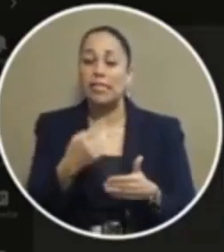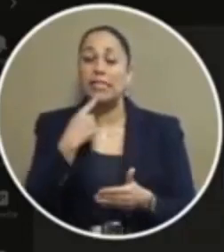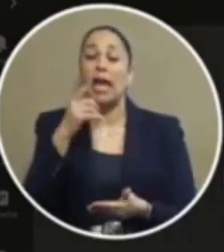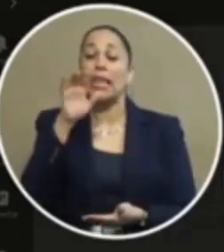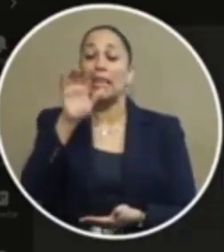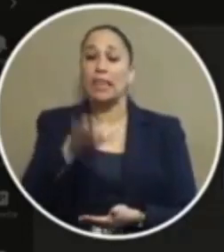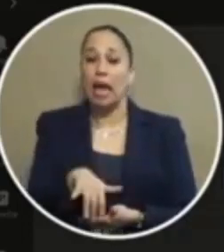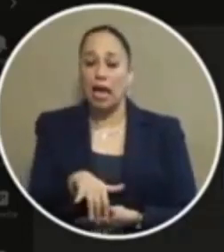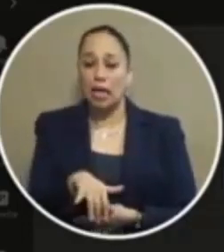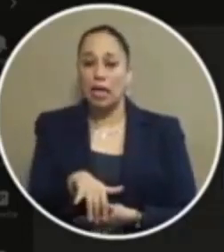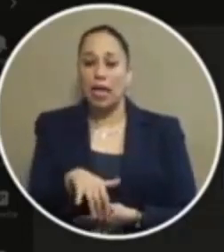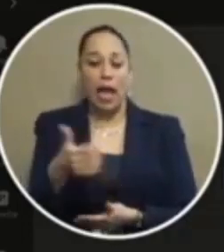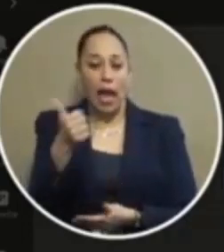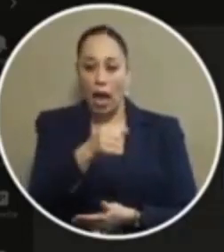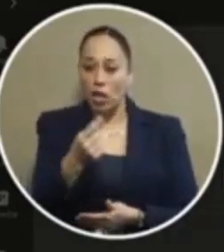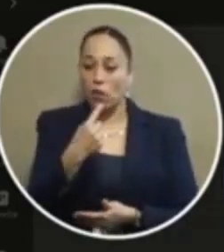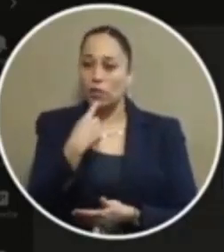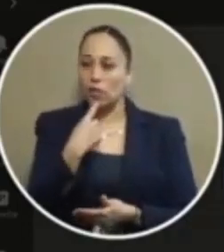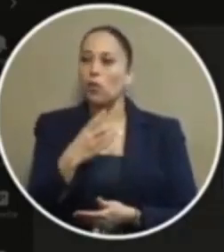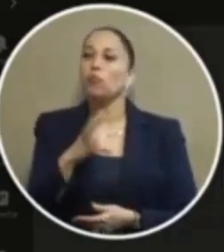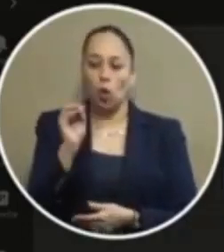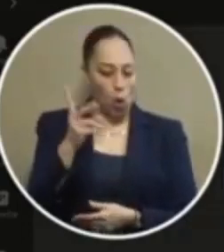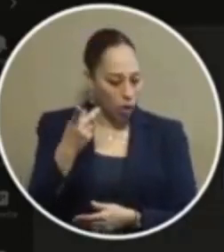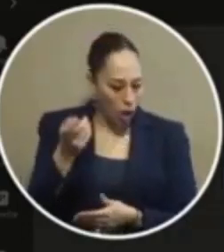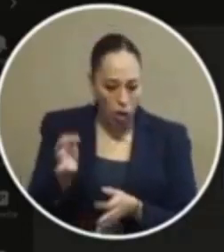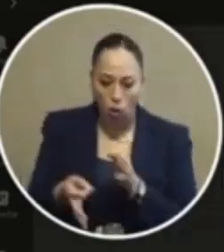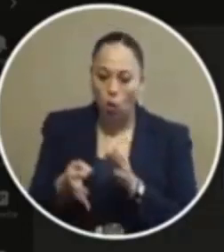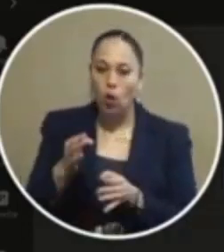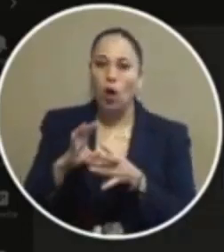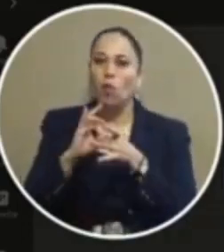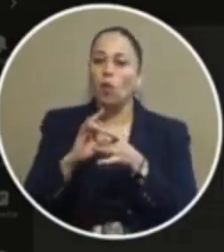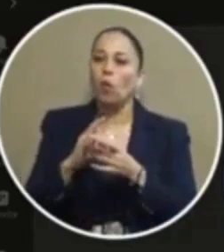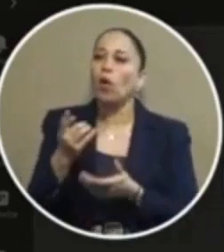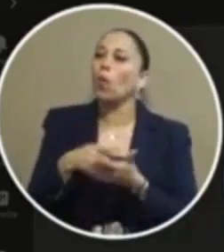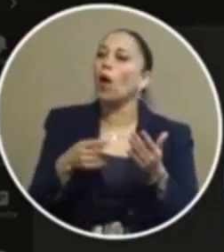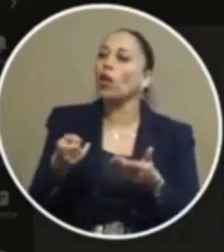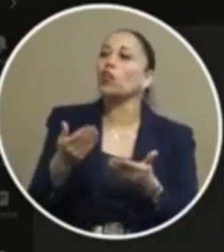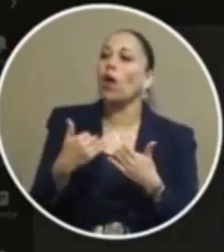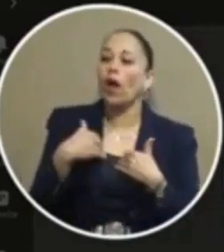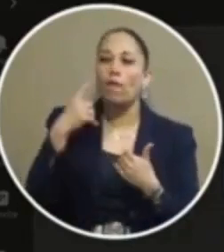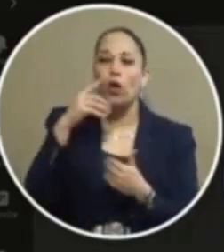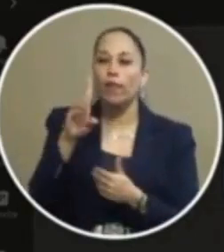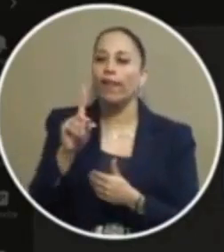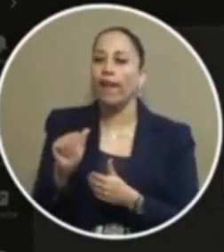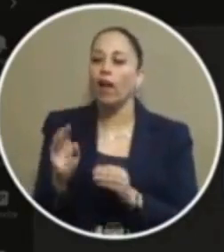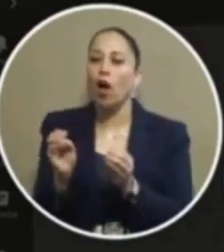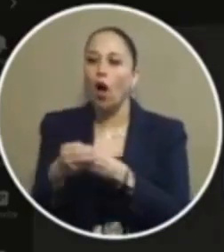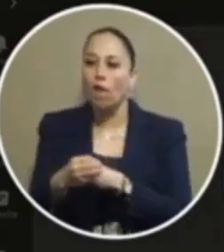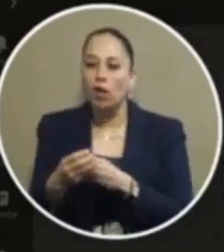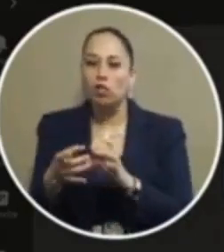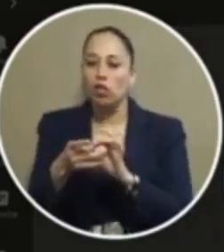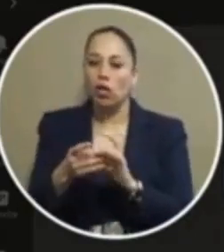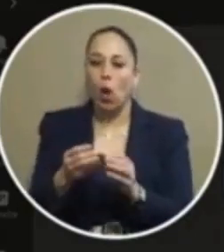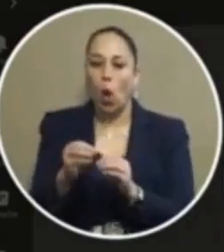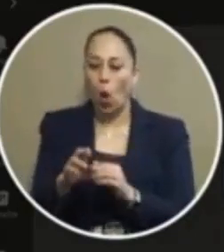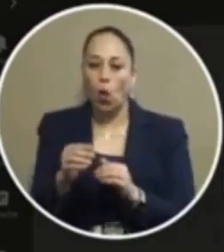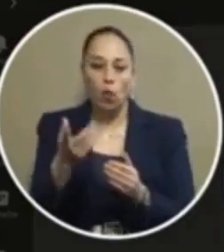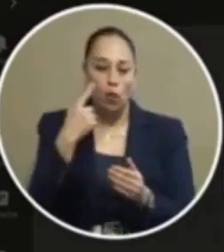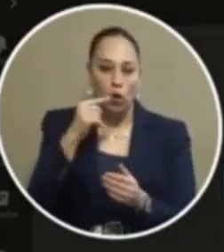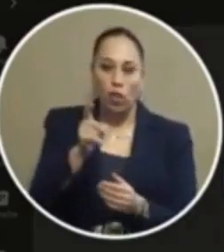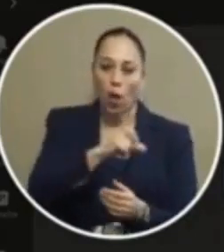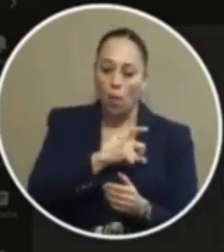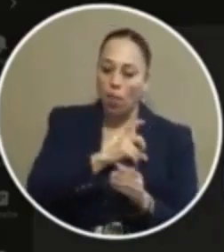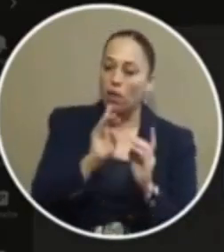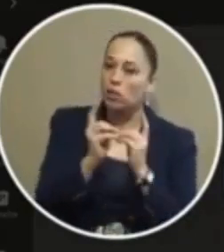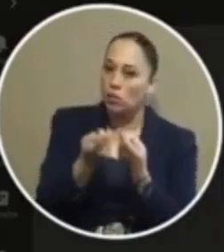said if anybody says okay courts regardless of whether you have buy-in from the da's office regardless of whether you have buy-in from the police